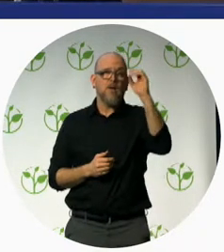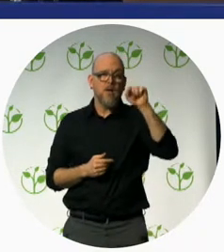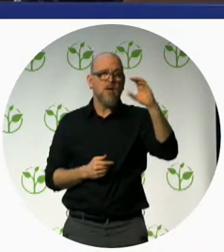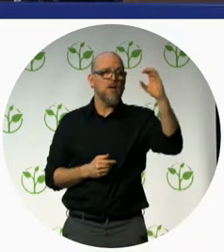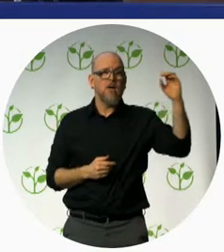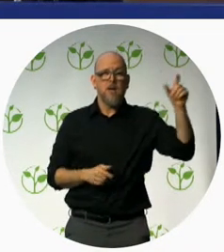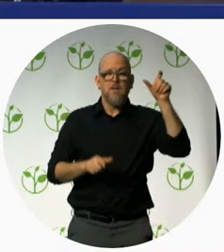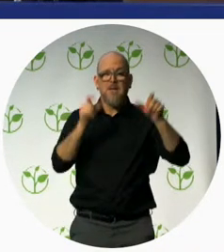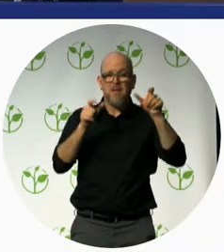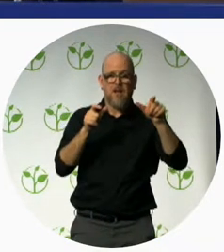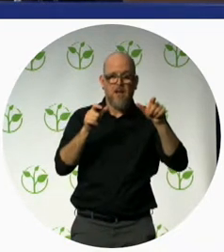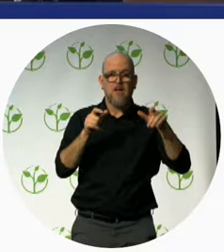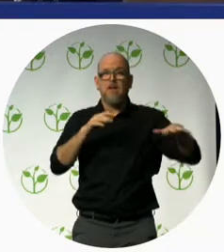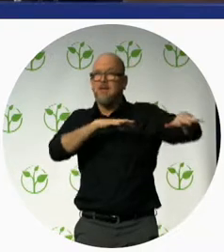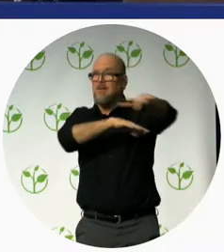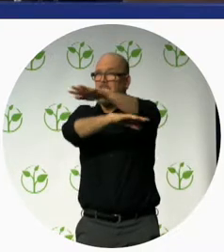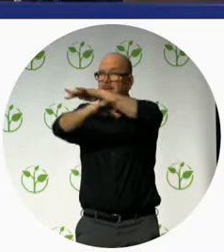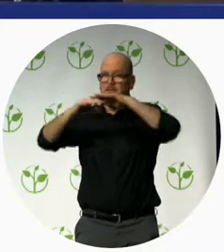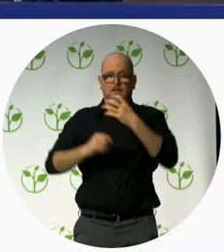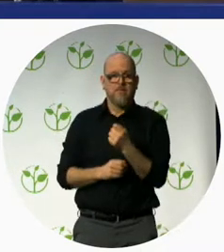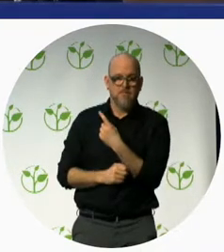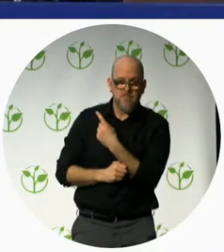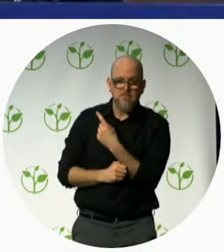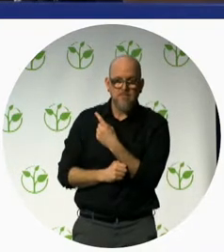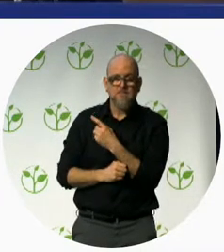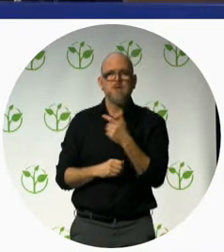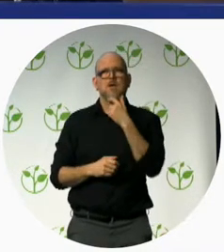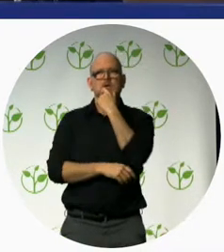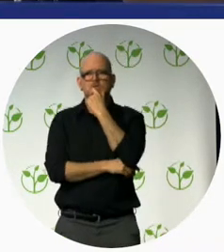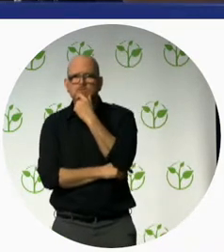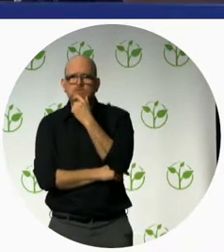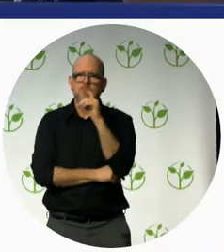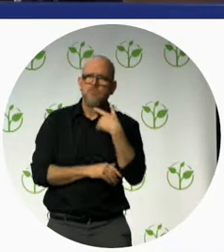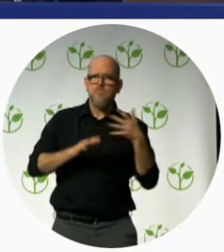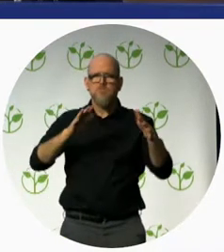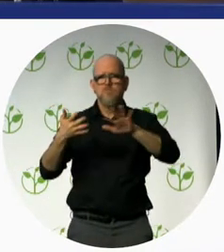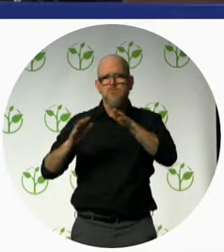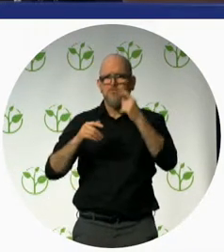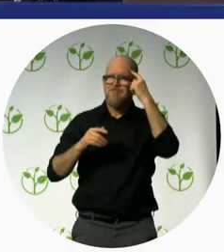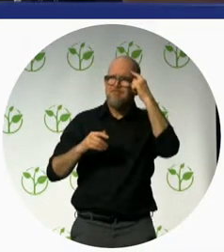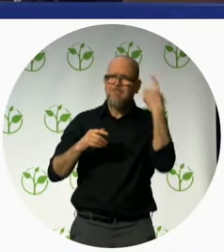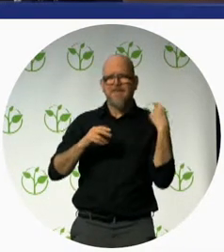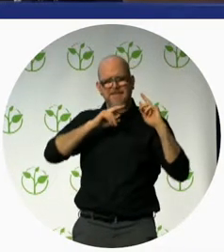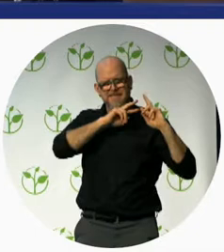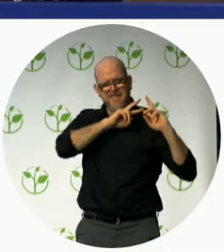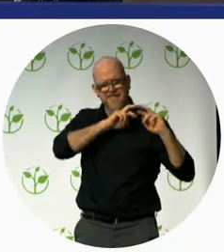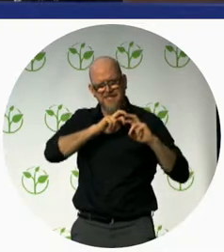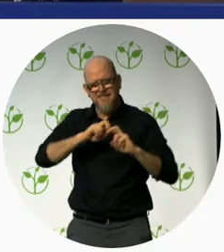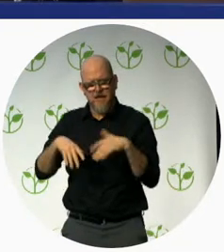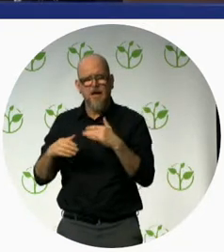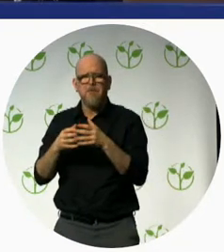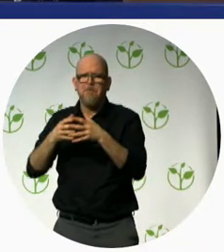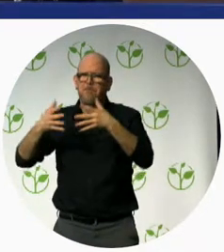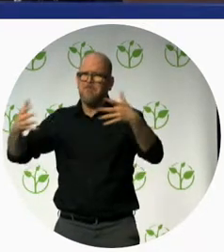one of the major barrier that we found during the community based research that a lot of the children with disability